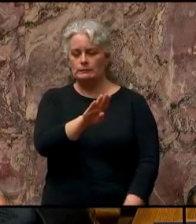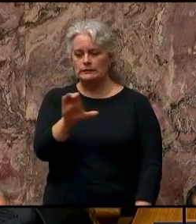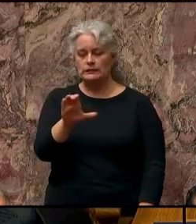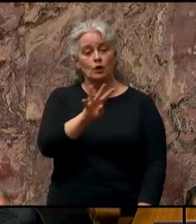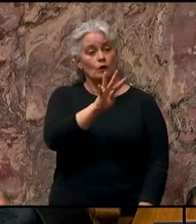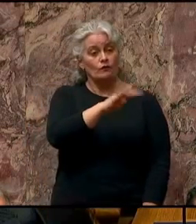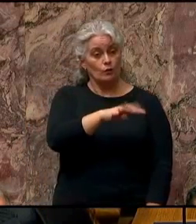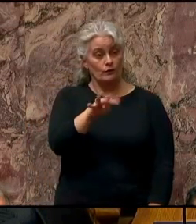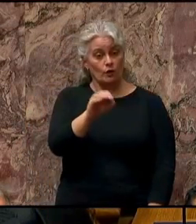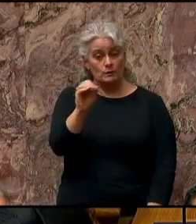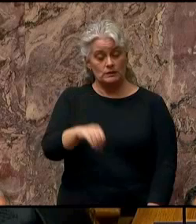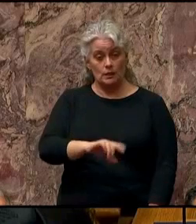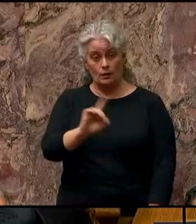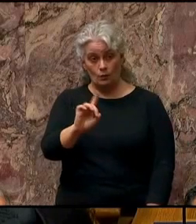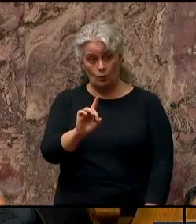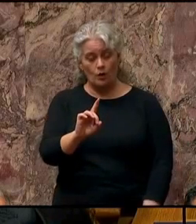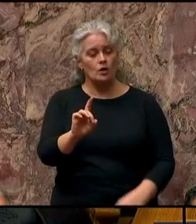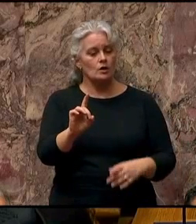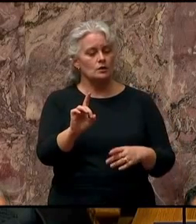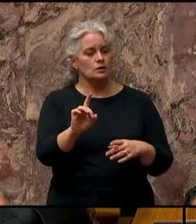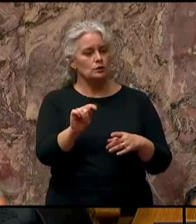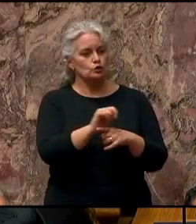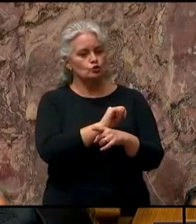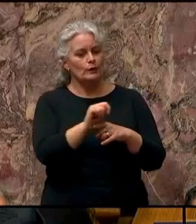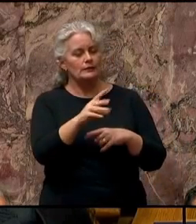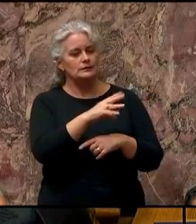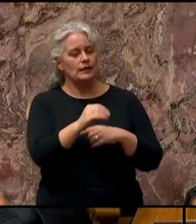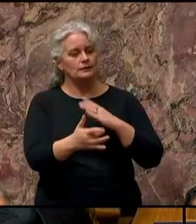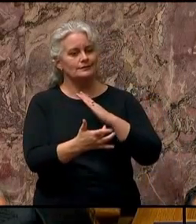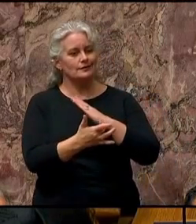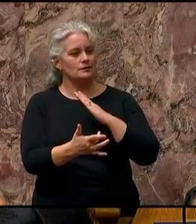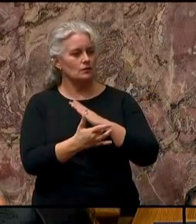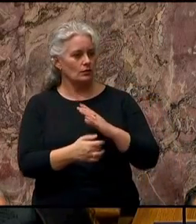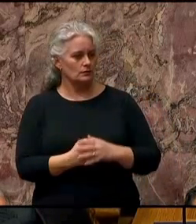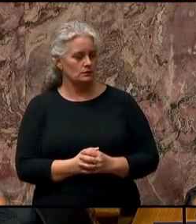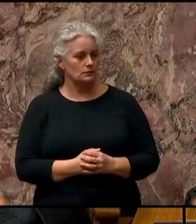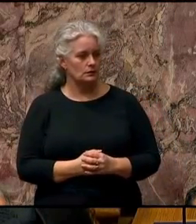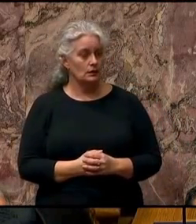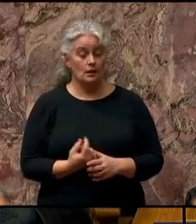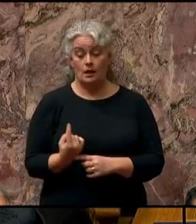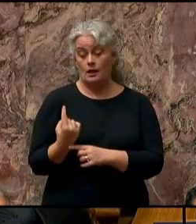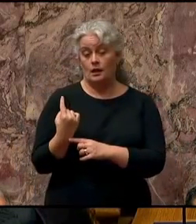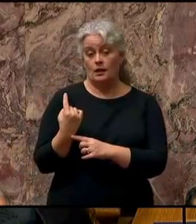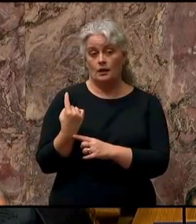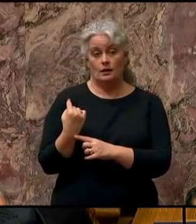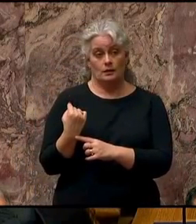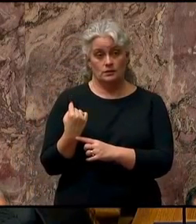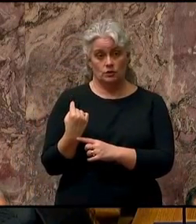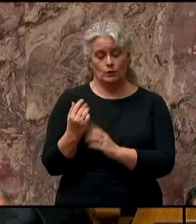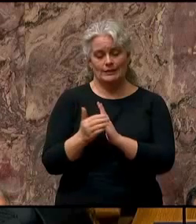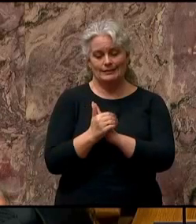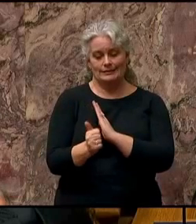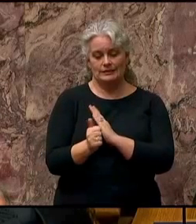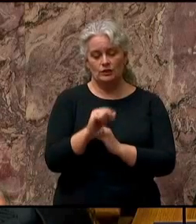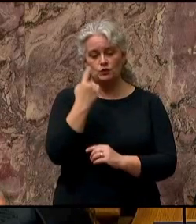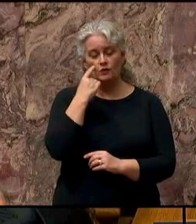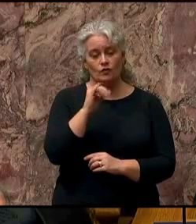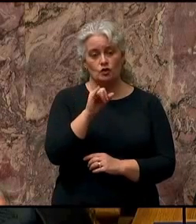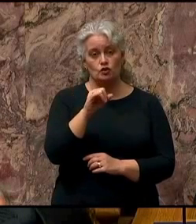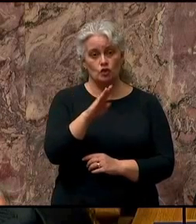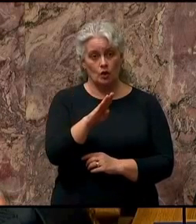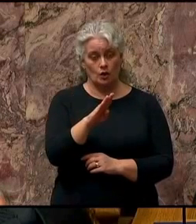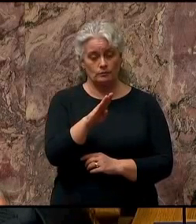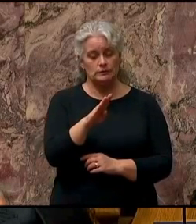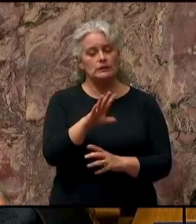will be in trades and technical professions. Launched last year, the Skills for Jobs Blueprint